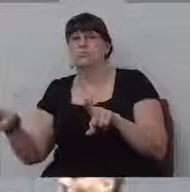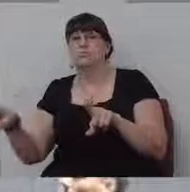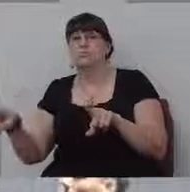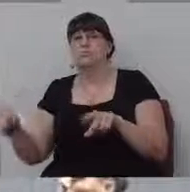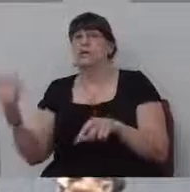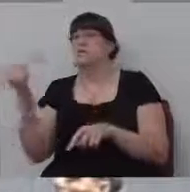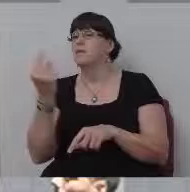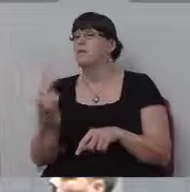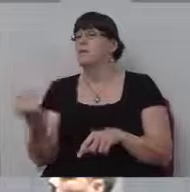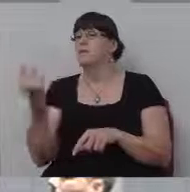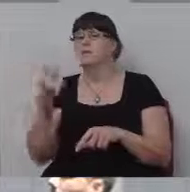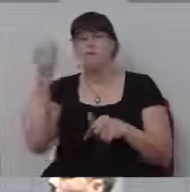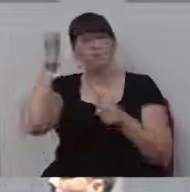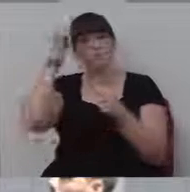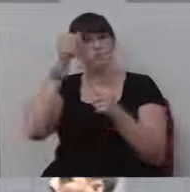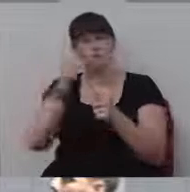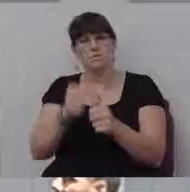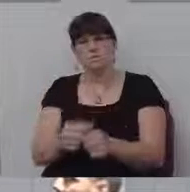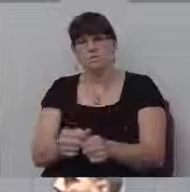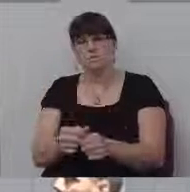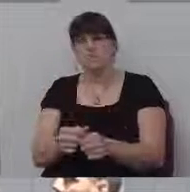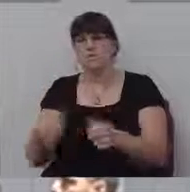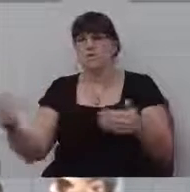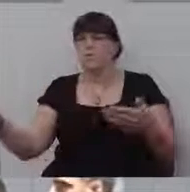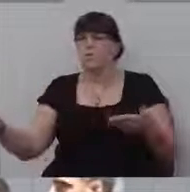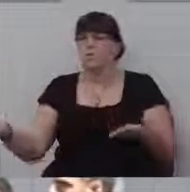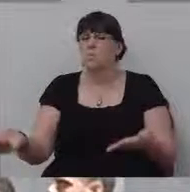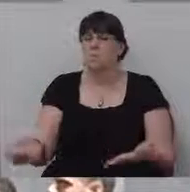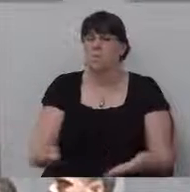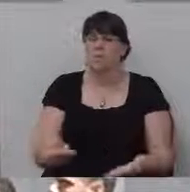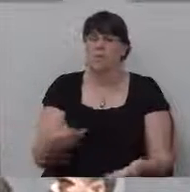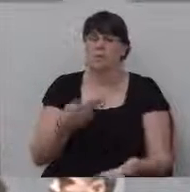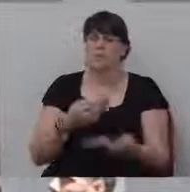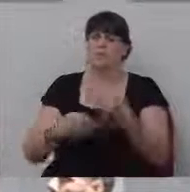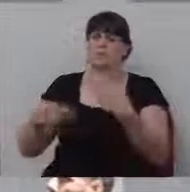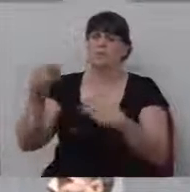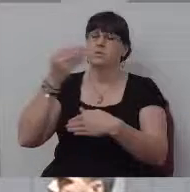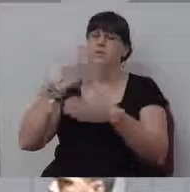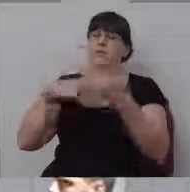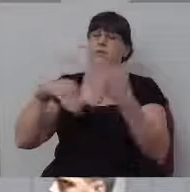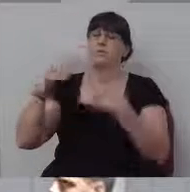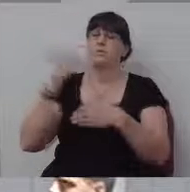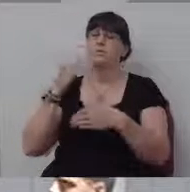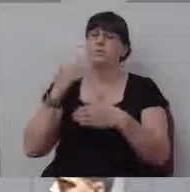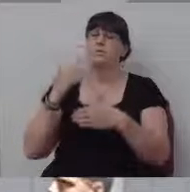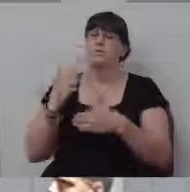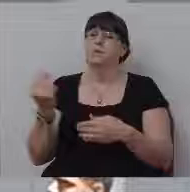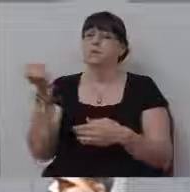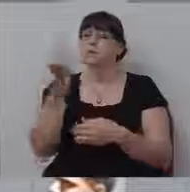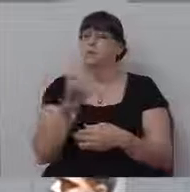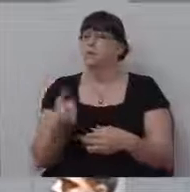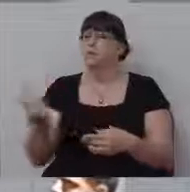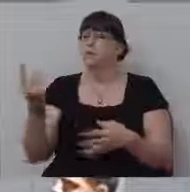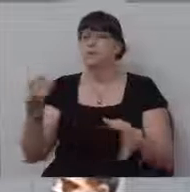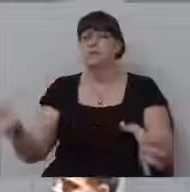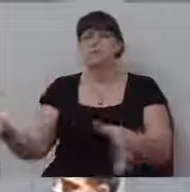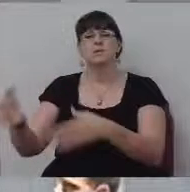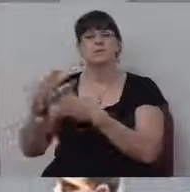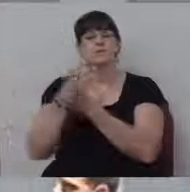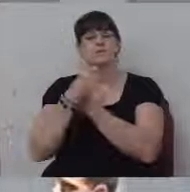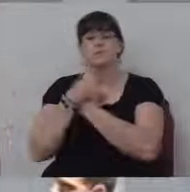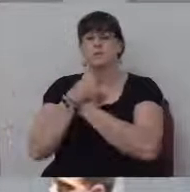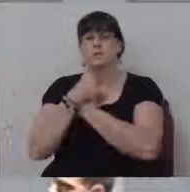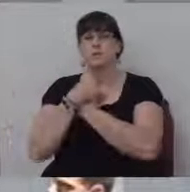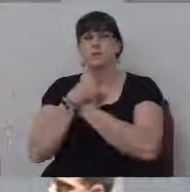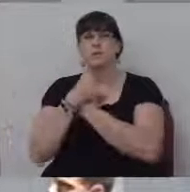always remember their welcome back, which you'll always take them back. Heavenly father,